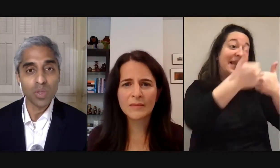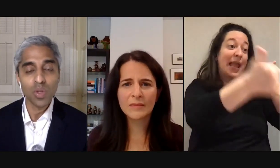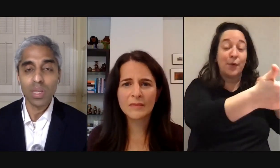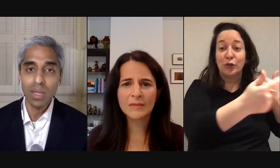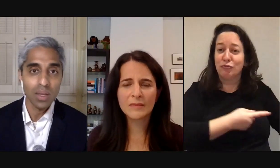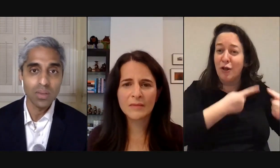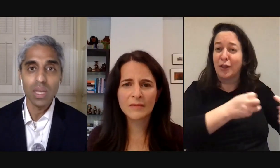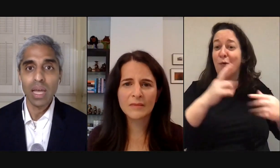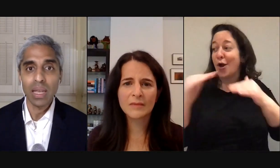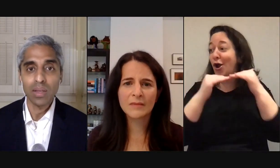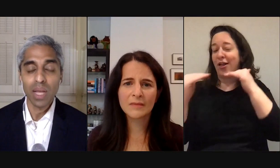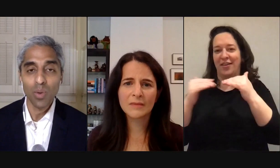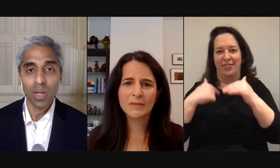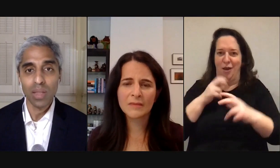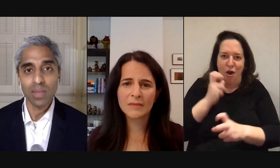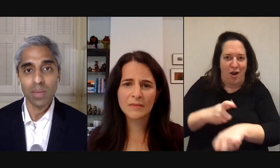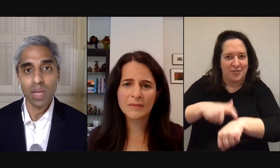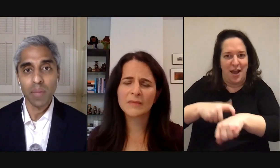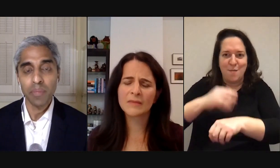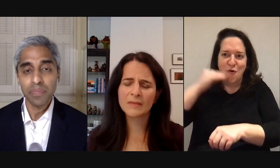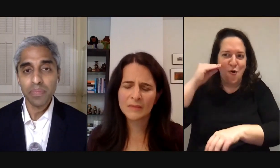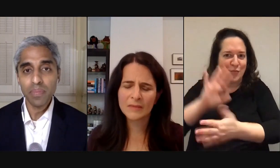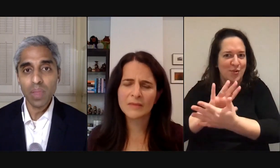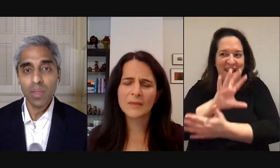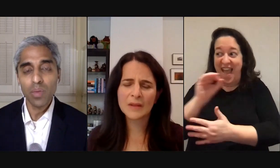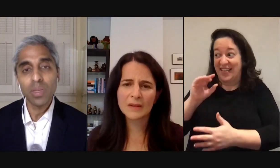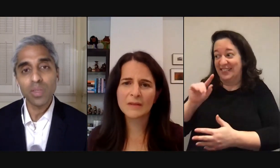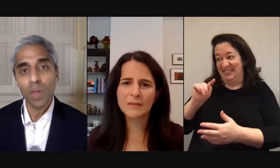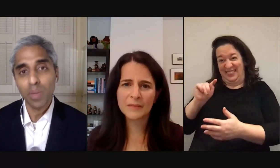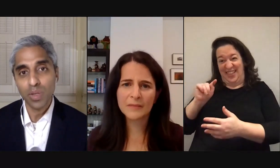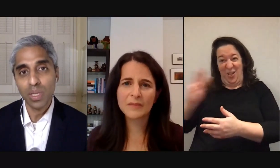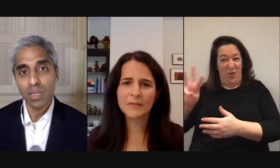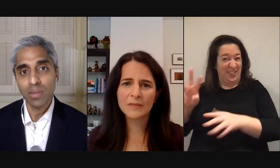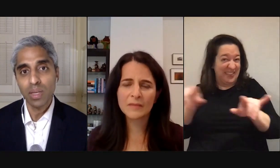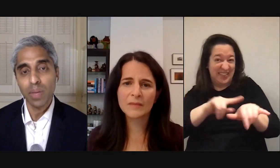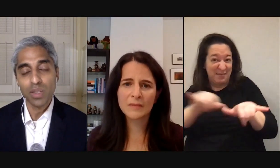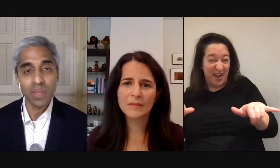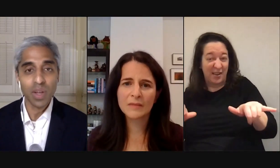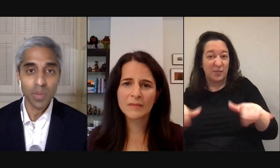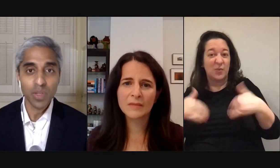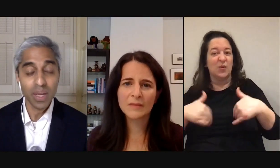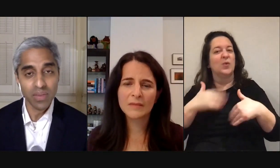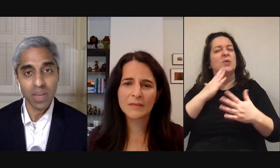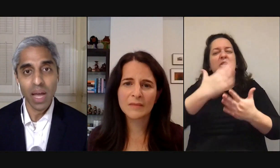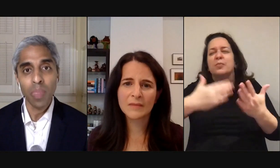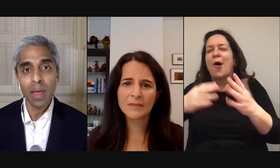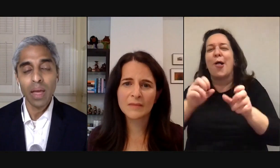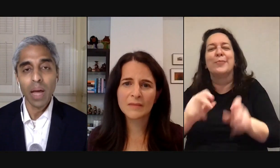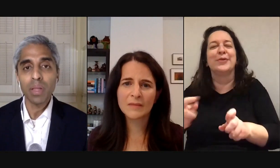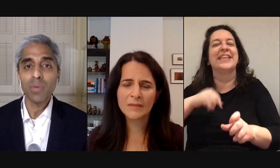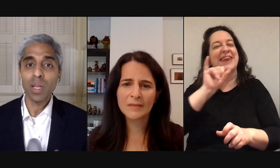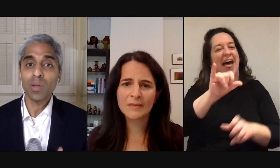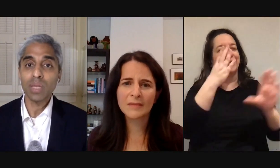hard time homeschooling their kids and teleworking at the same time through these small opportunities by shifting our perspective now